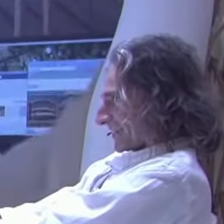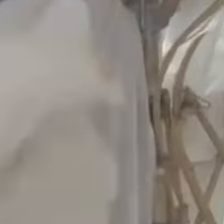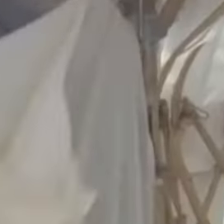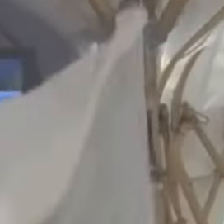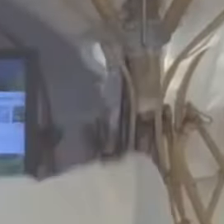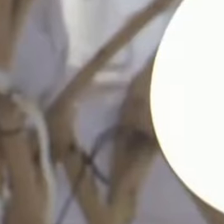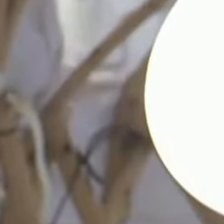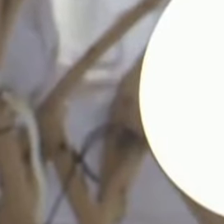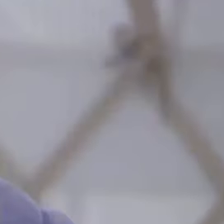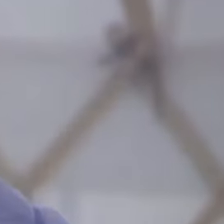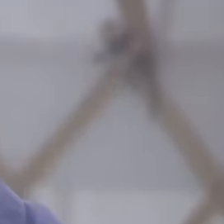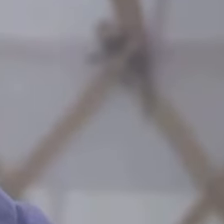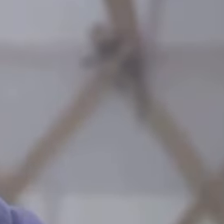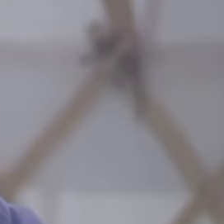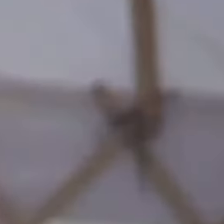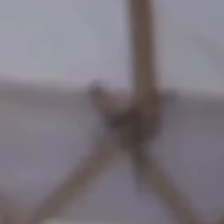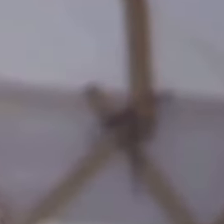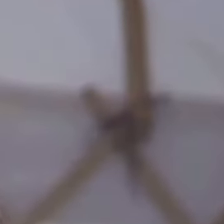Five.